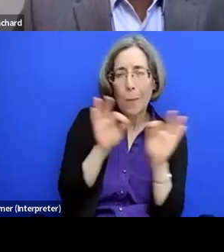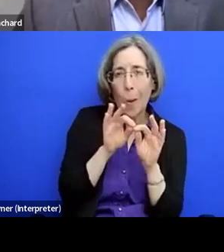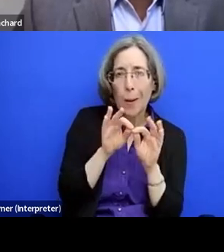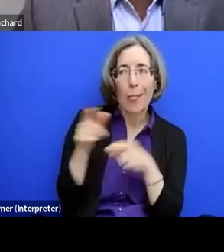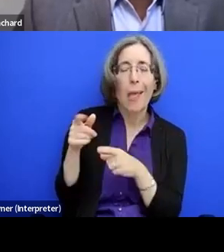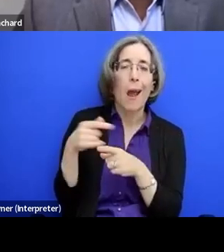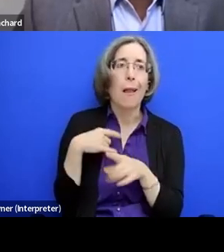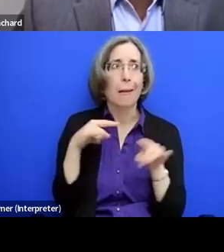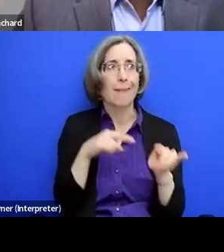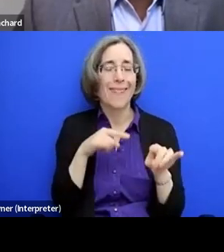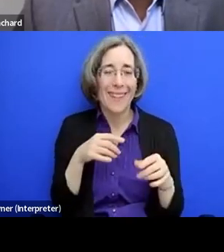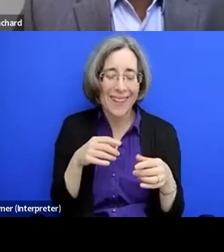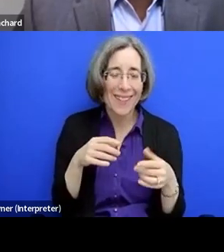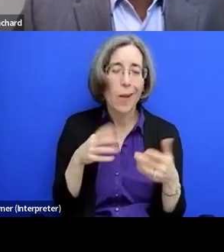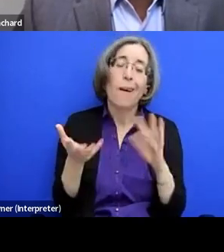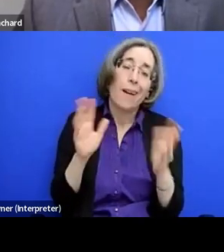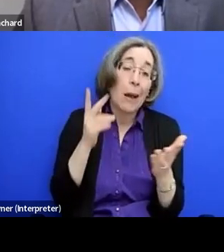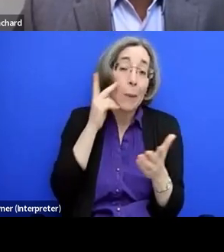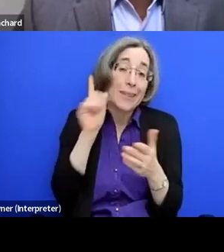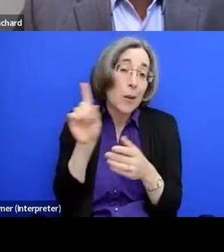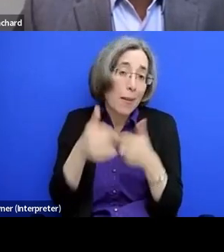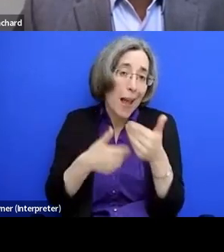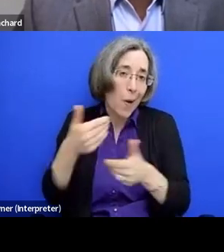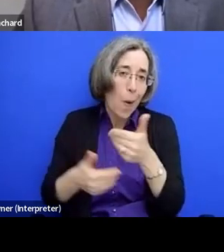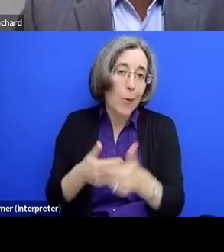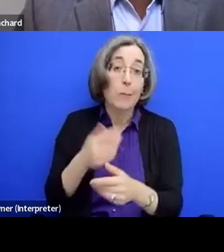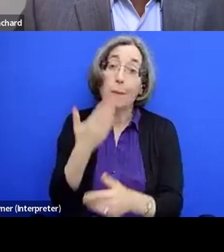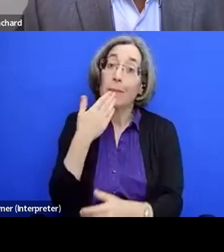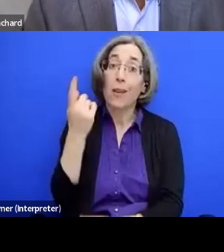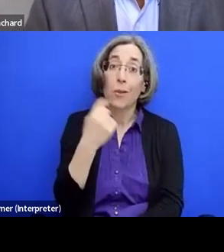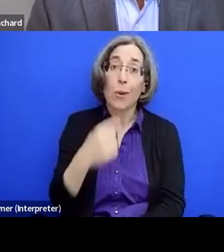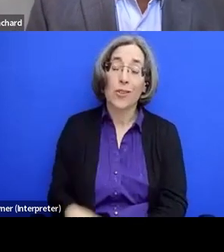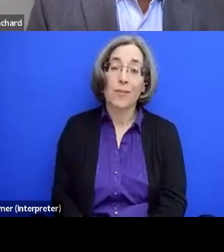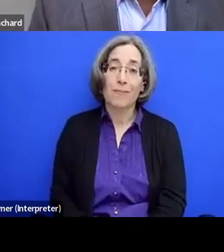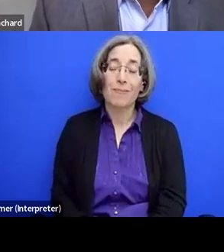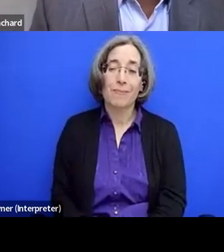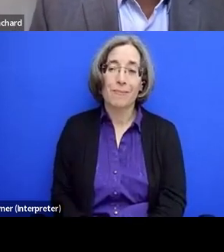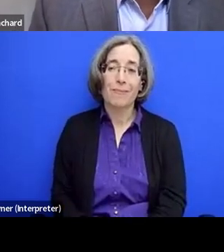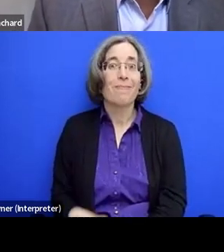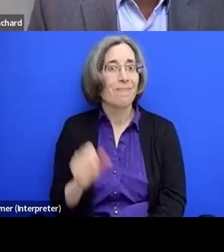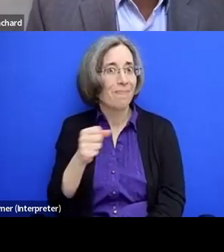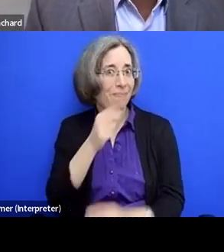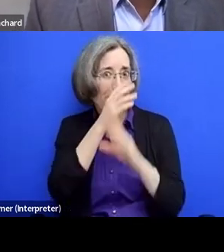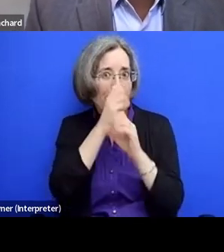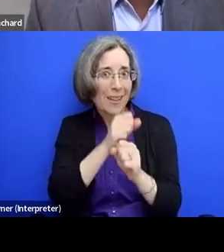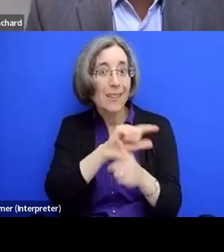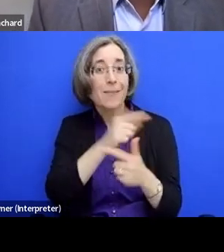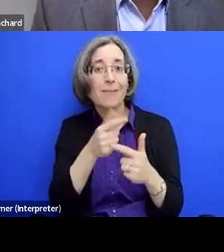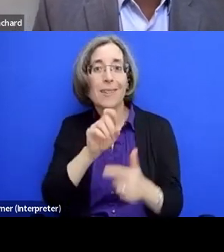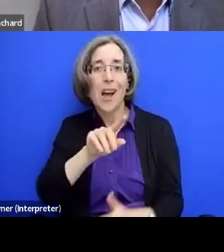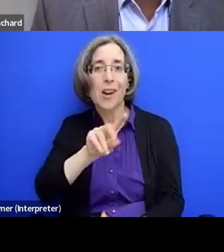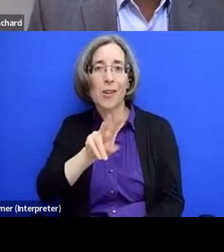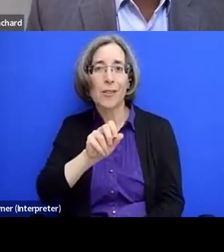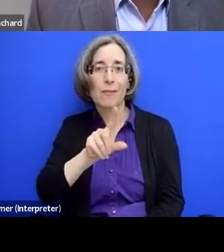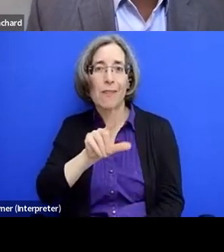Um, so we'll see where it goes, but thank you for the question. And I'll keep thinking about that. That's fascinating. Um, Dr. Valiani and you